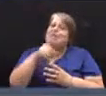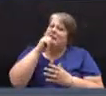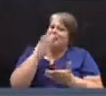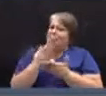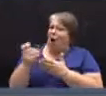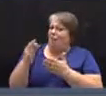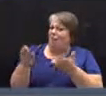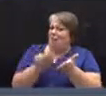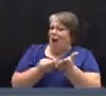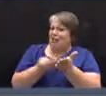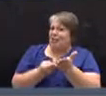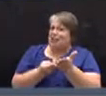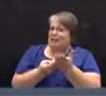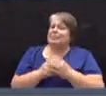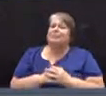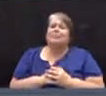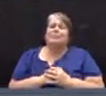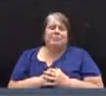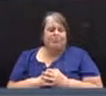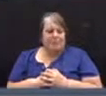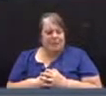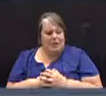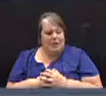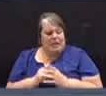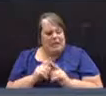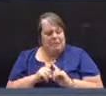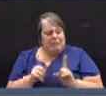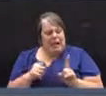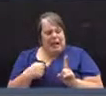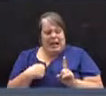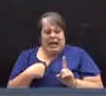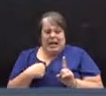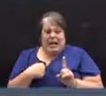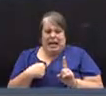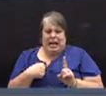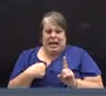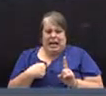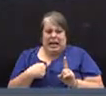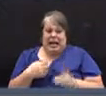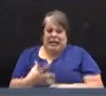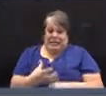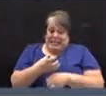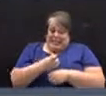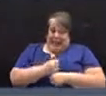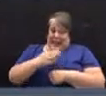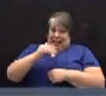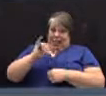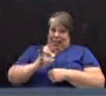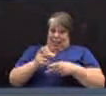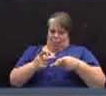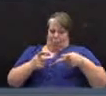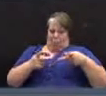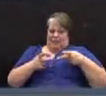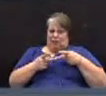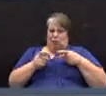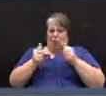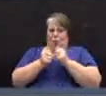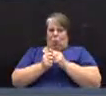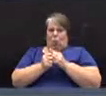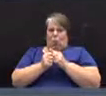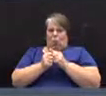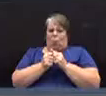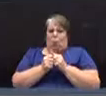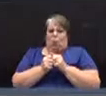However, I take the position that I do with regard to the actual